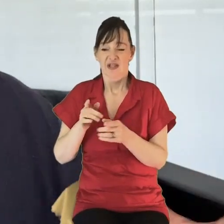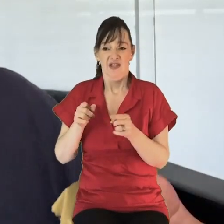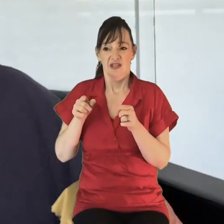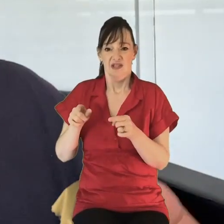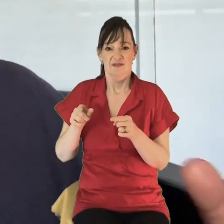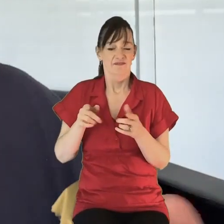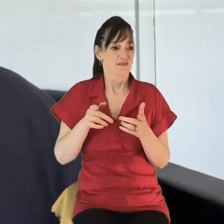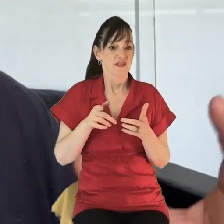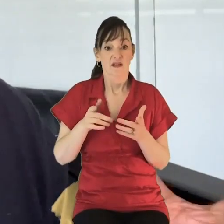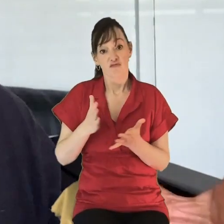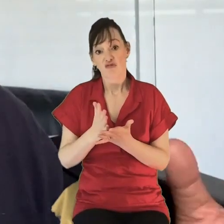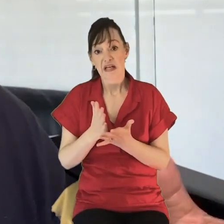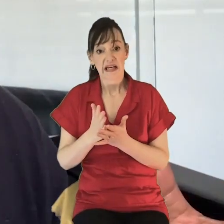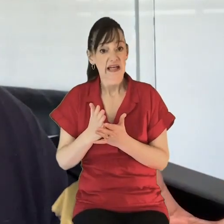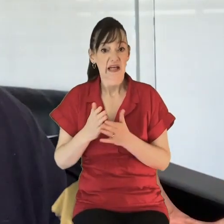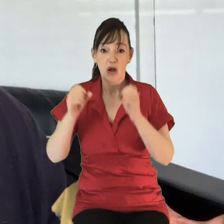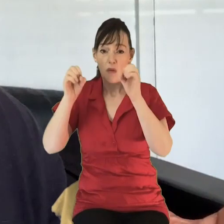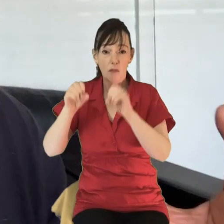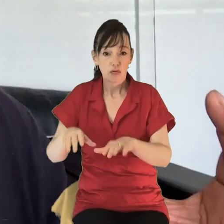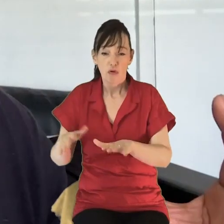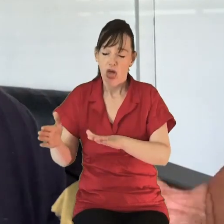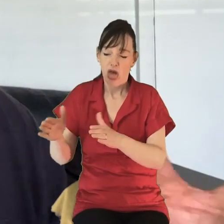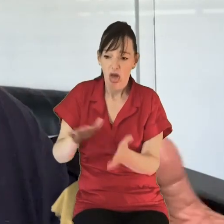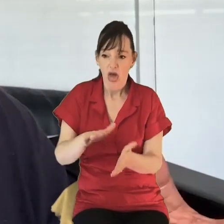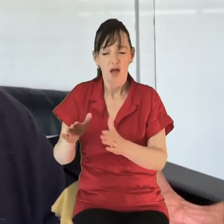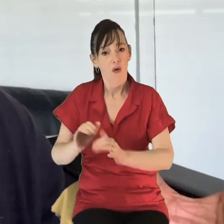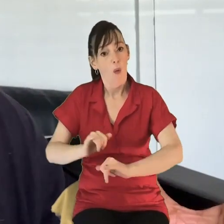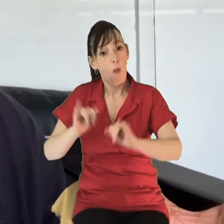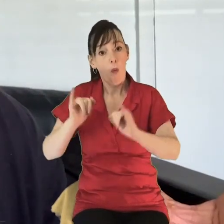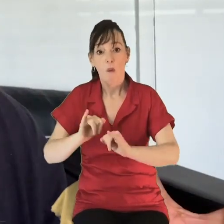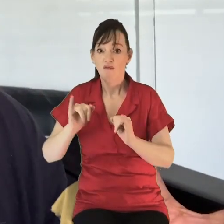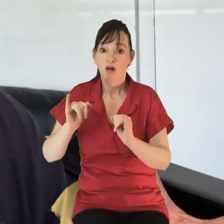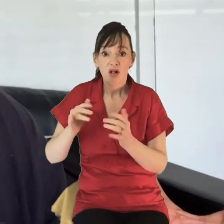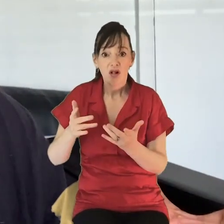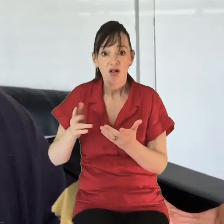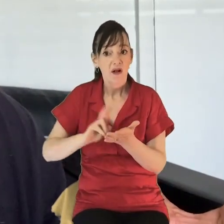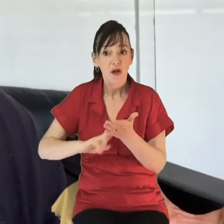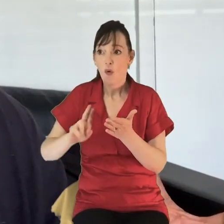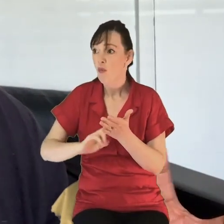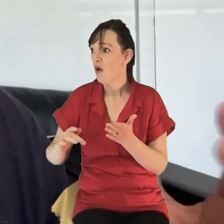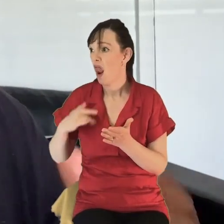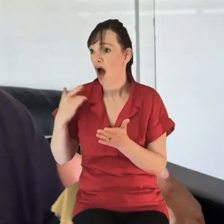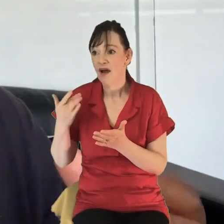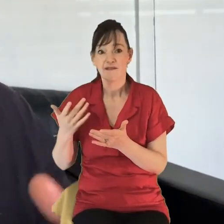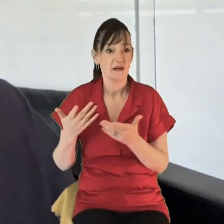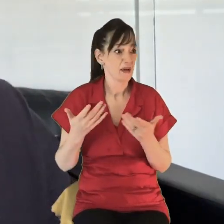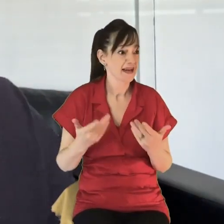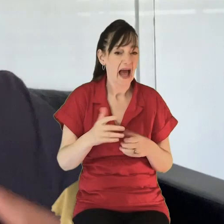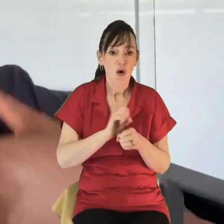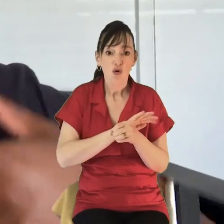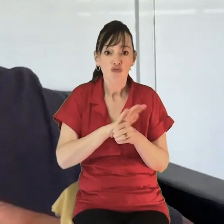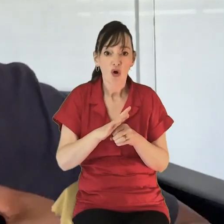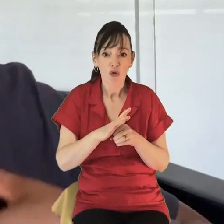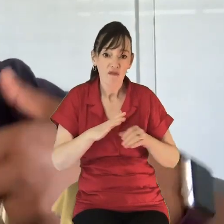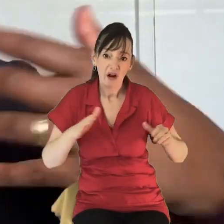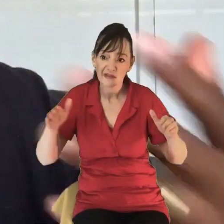Bereavement is difficult and terrible at the best of times. And that can be hard to take in and to come to terms with, let alone not feeling